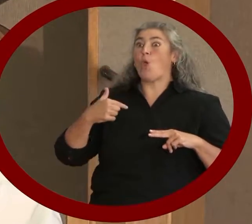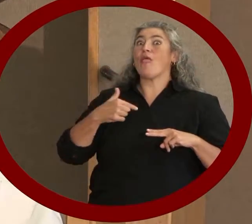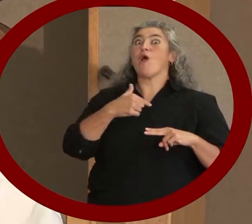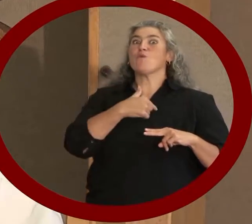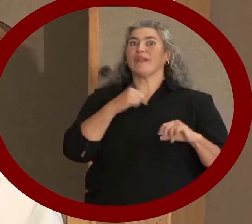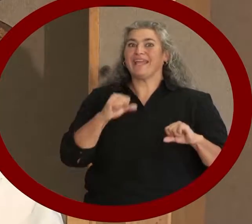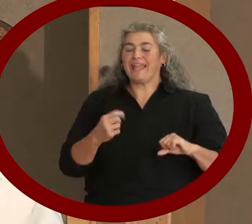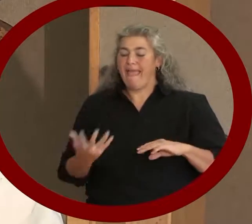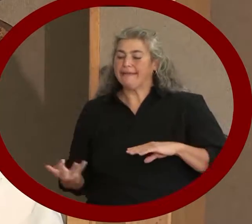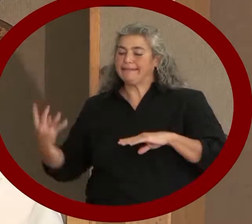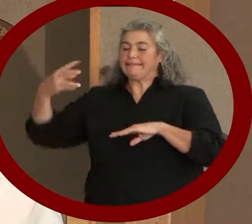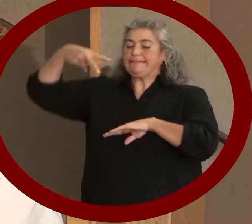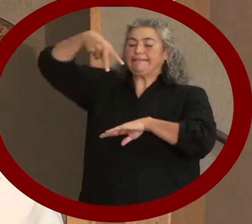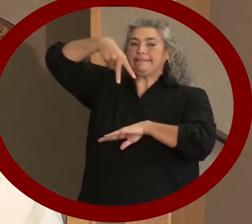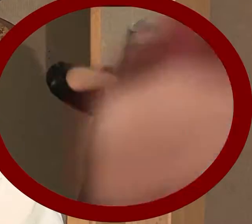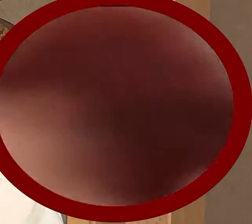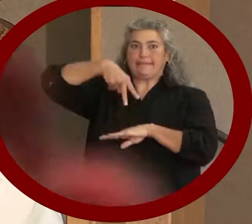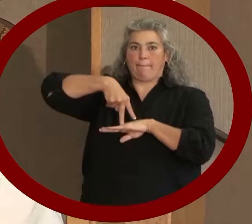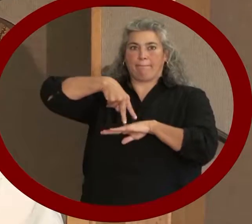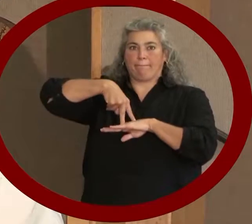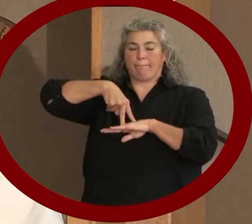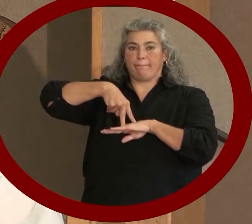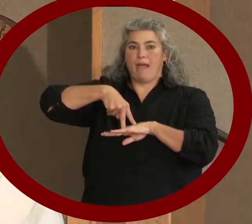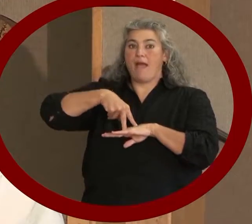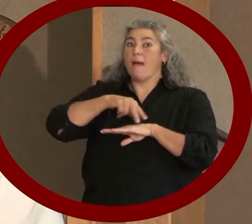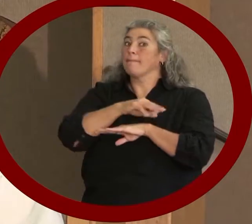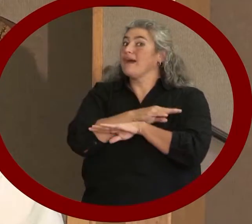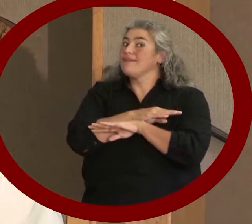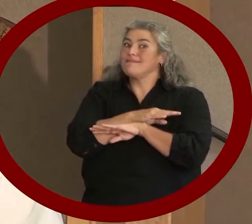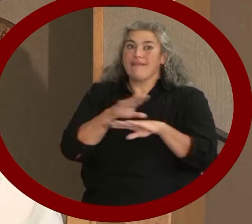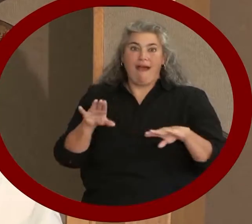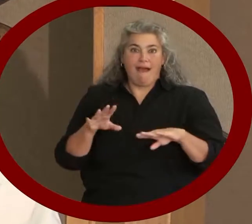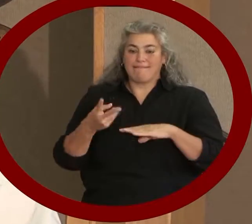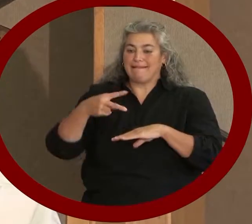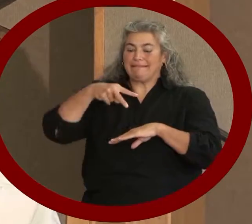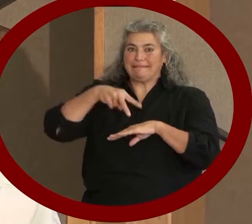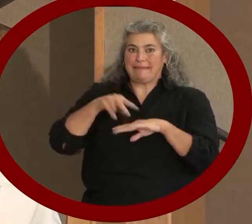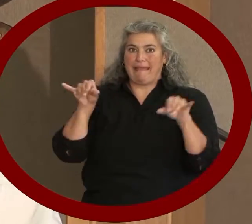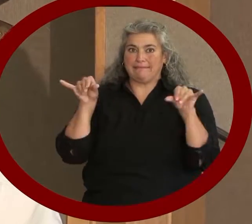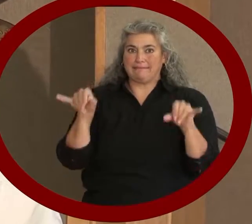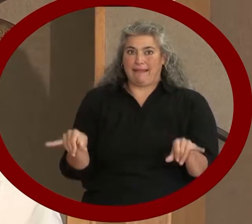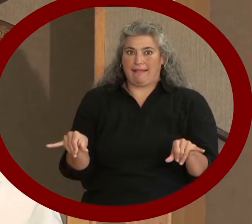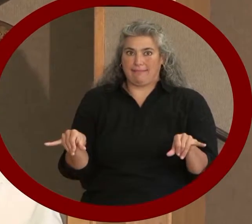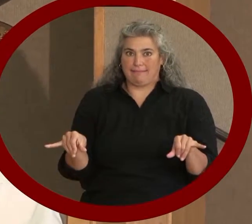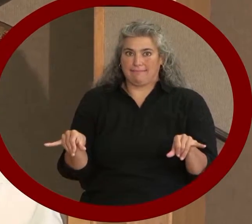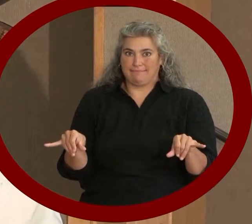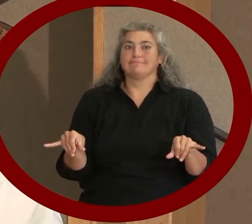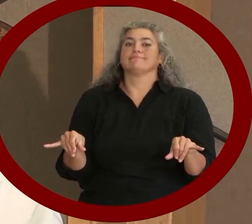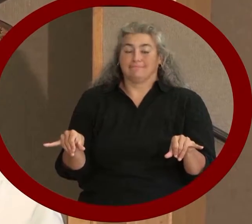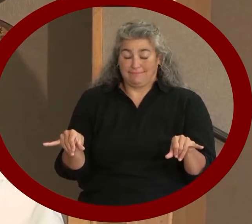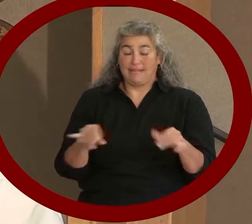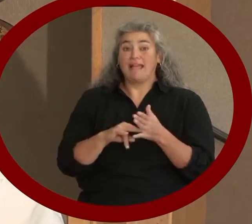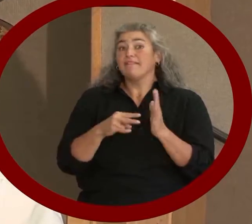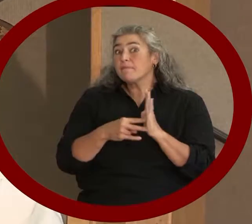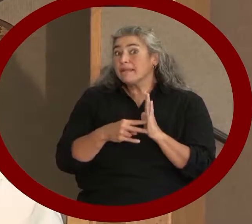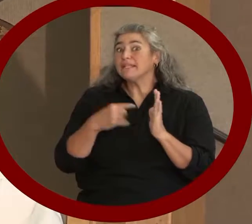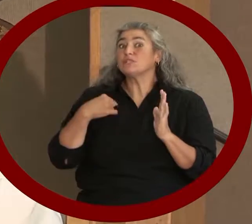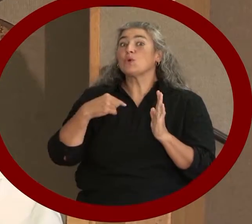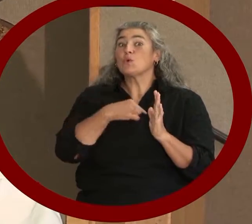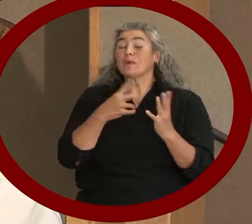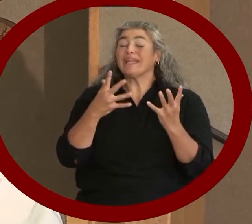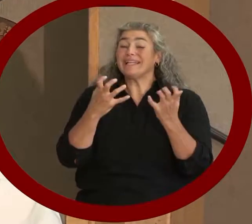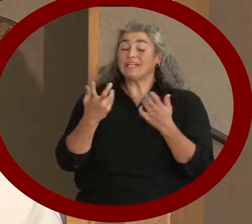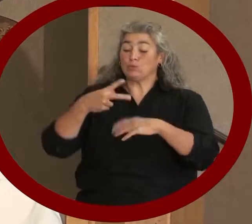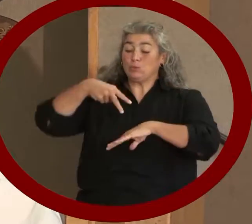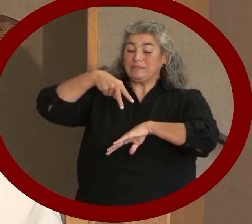in never standing still for the equal rights, the removal of